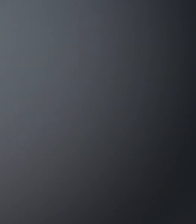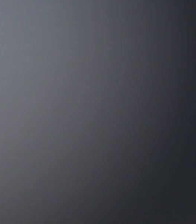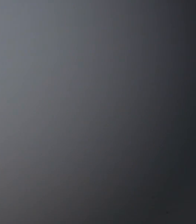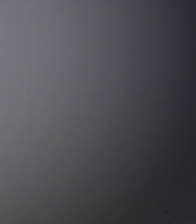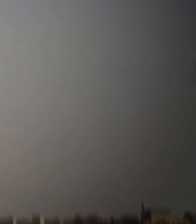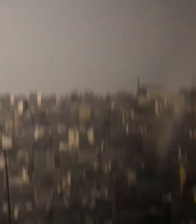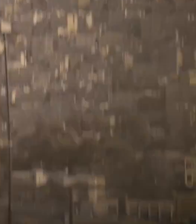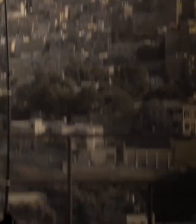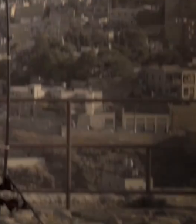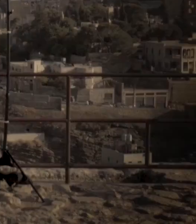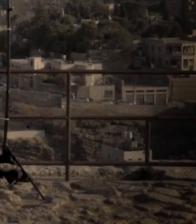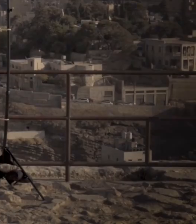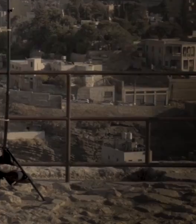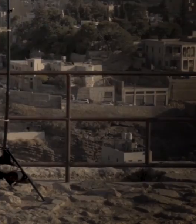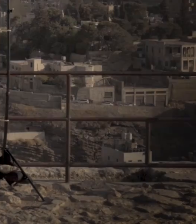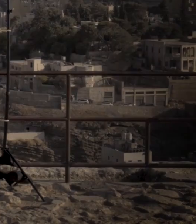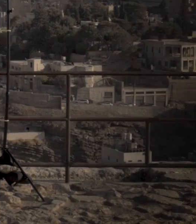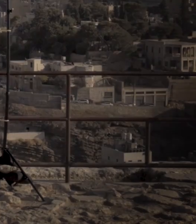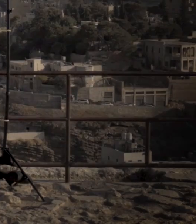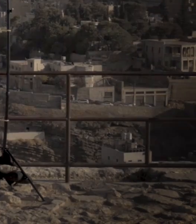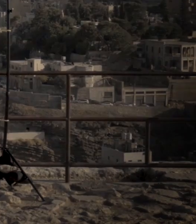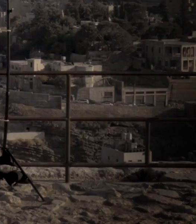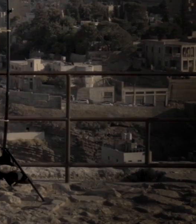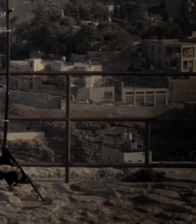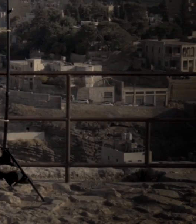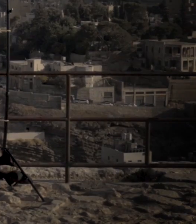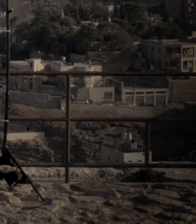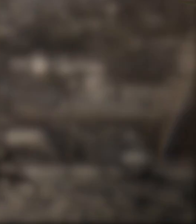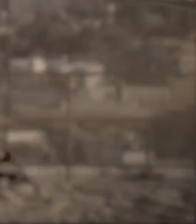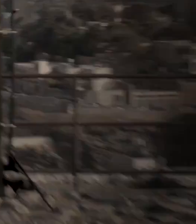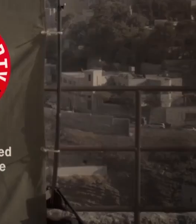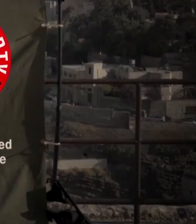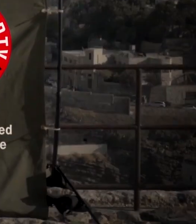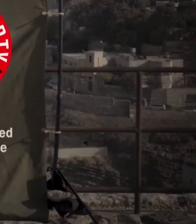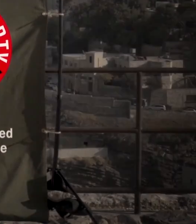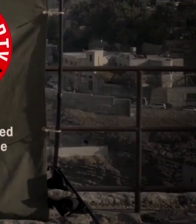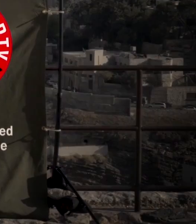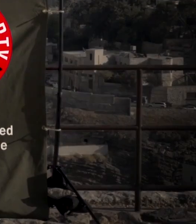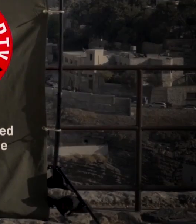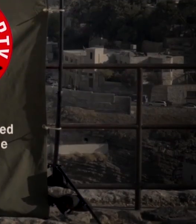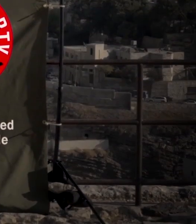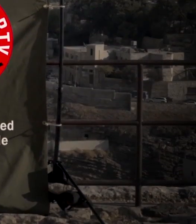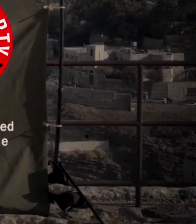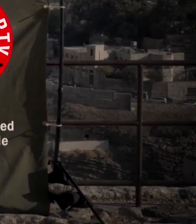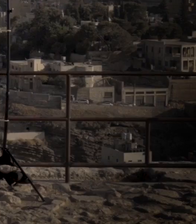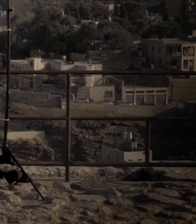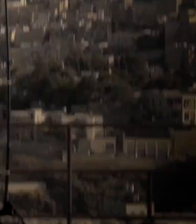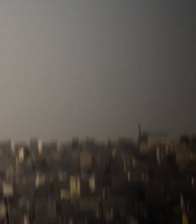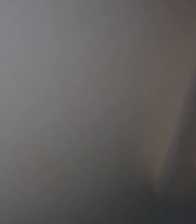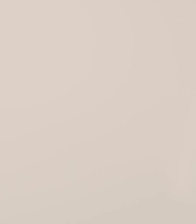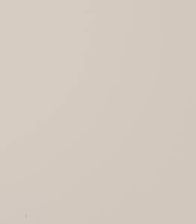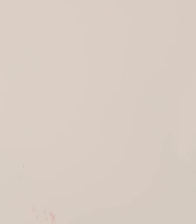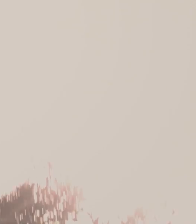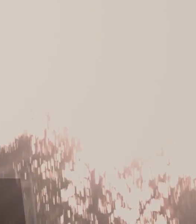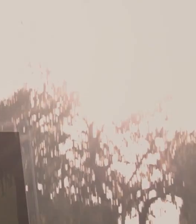Above an arid cityscape of bleached white buildings, a projector screen displays the text, End the Cycle of Poverty and